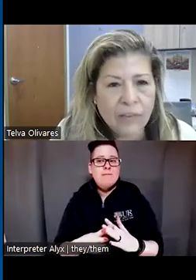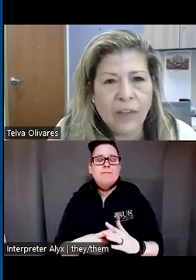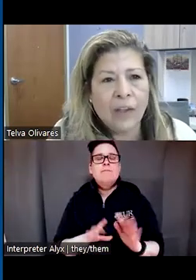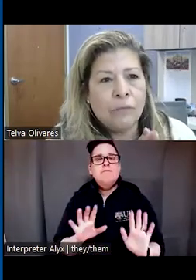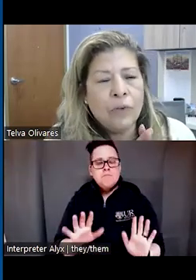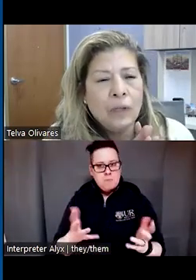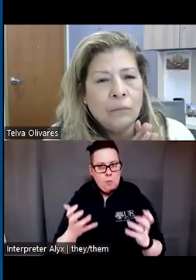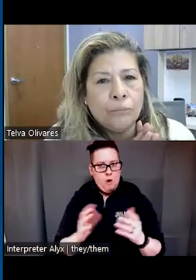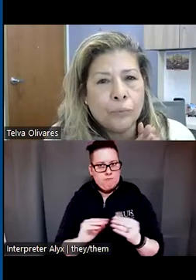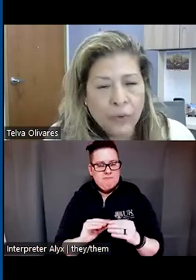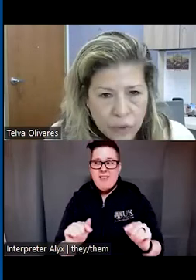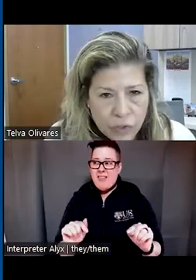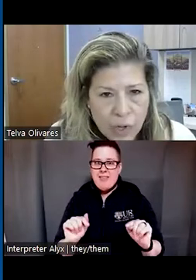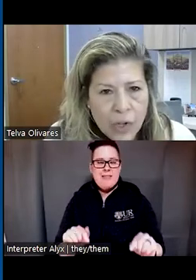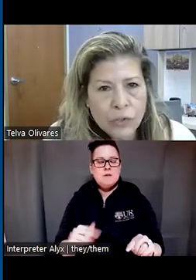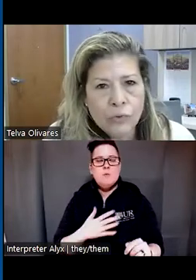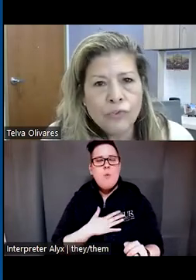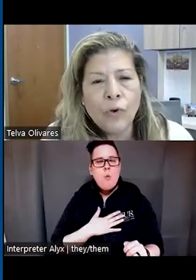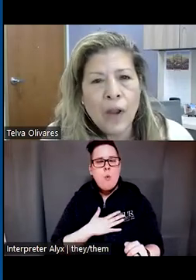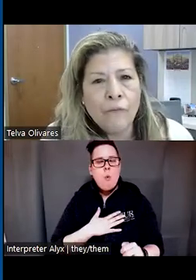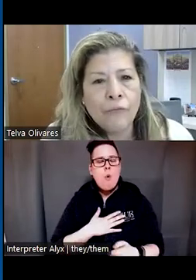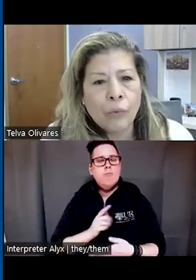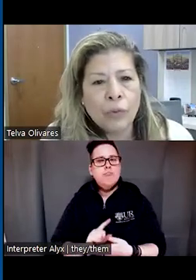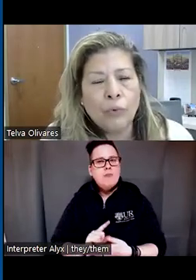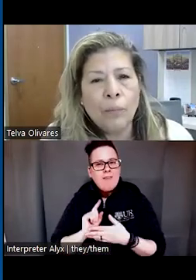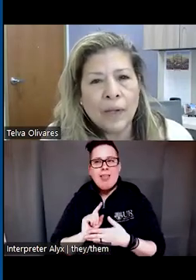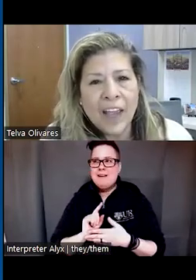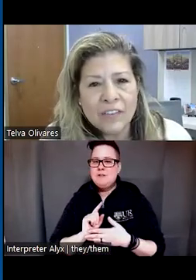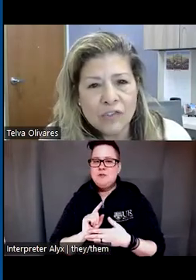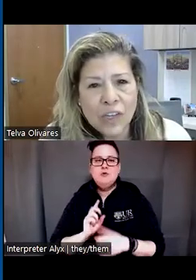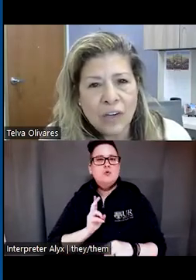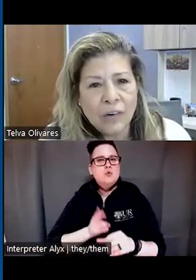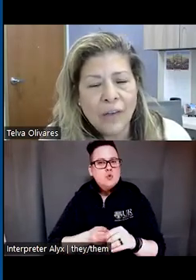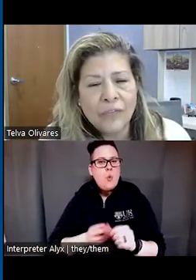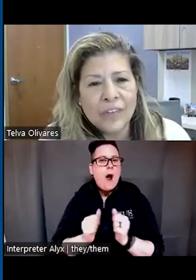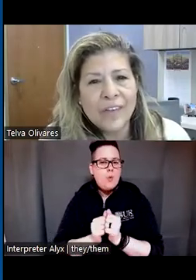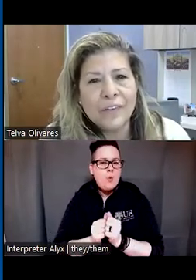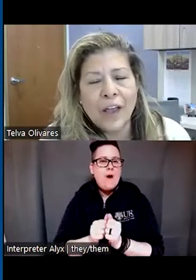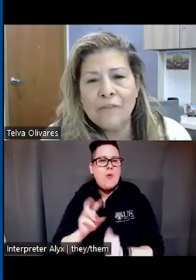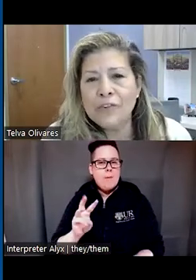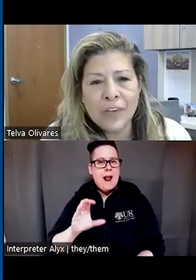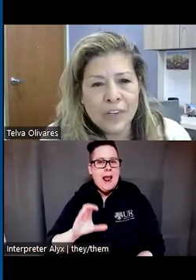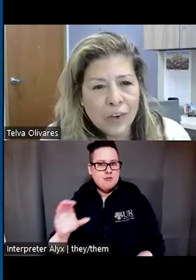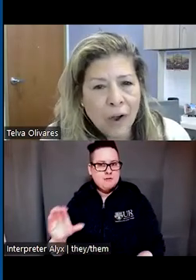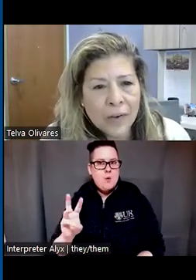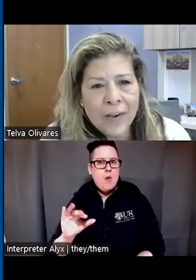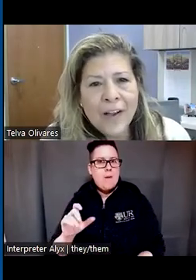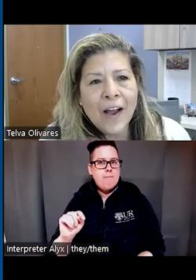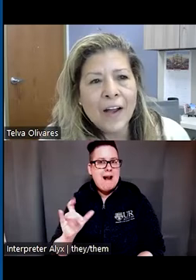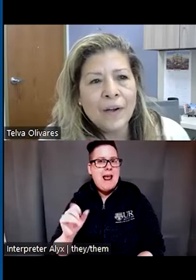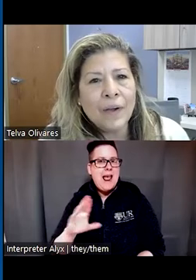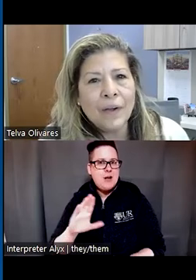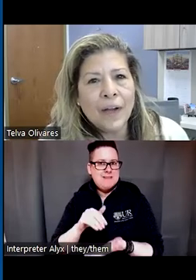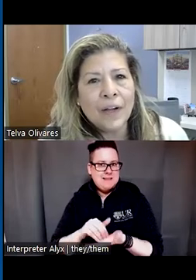say, is a real privilege to join effort with Wilman Cancer Center on this diversity talk.